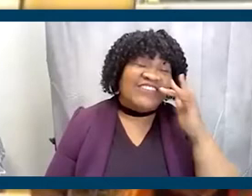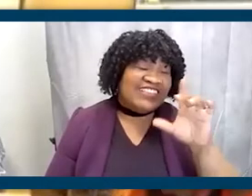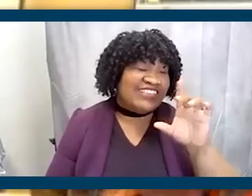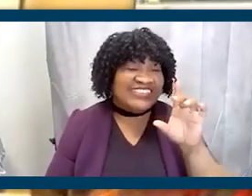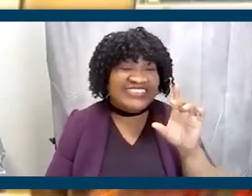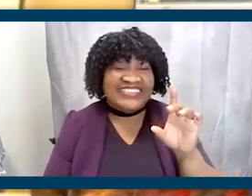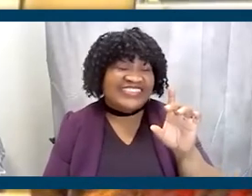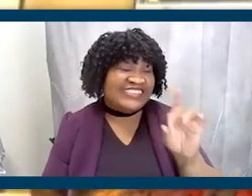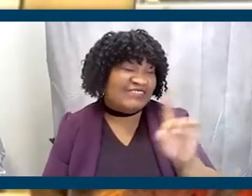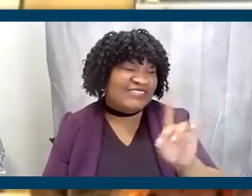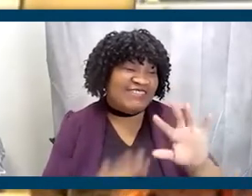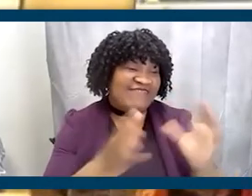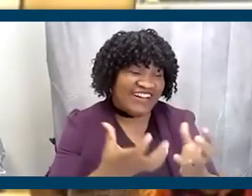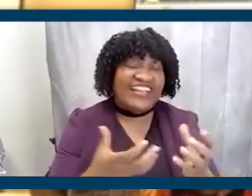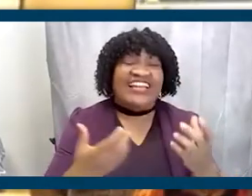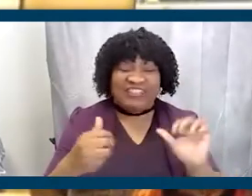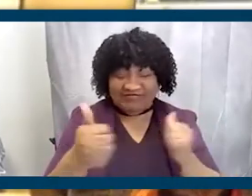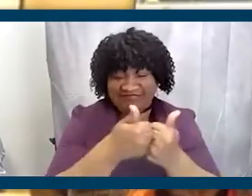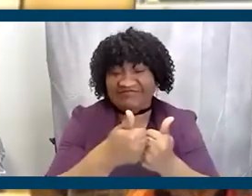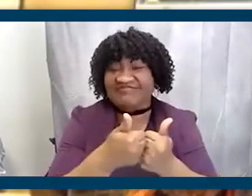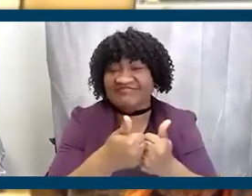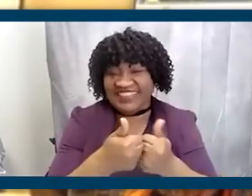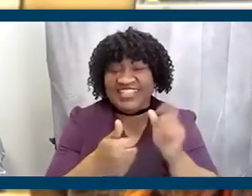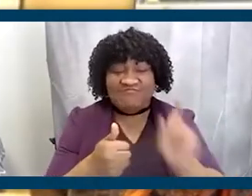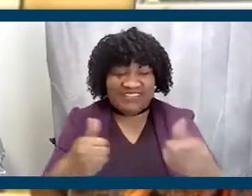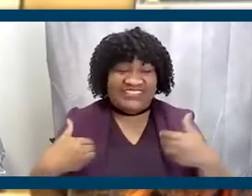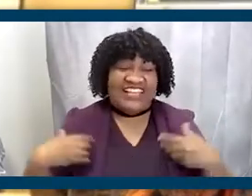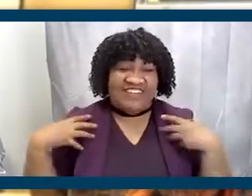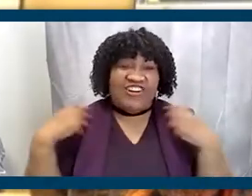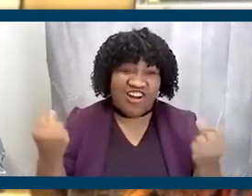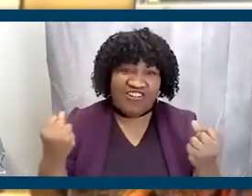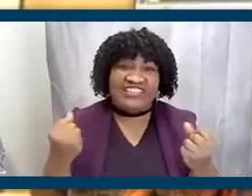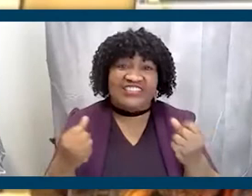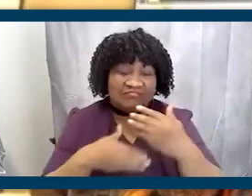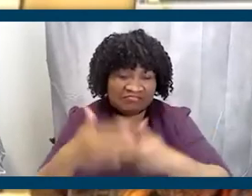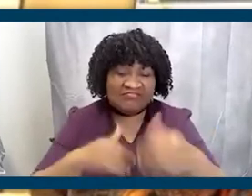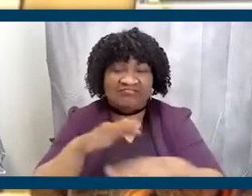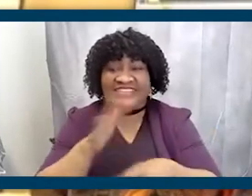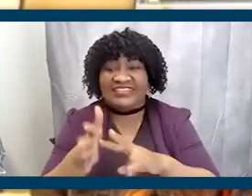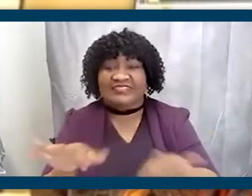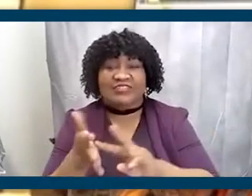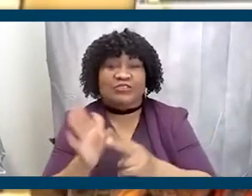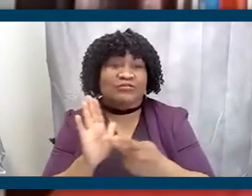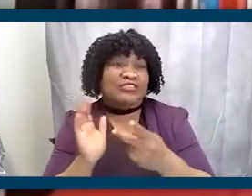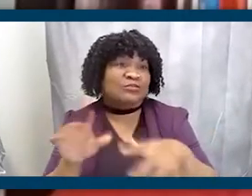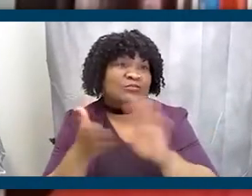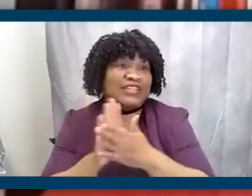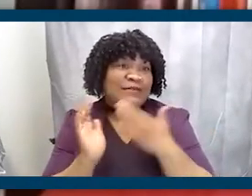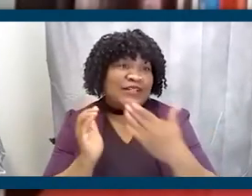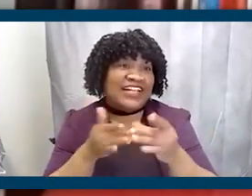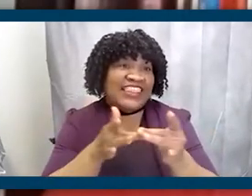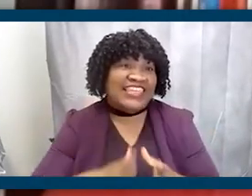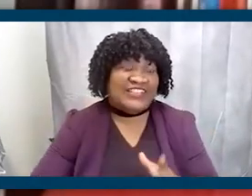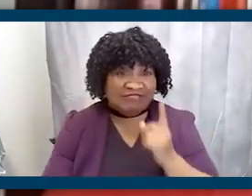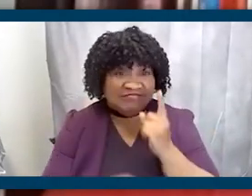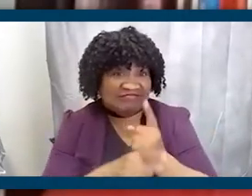face some challenges and you have to have courage of your conviction in order to basically be a leader. Absolutely. Rodney,